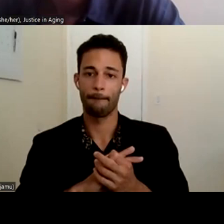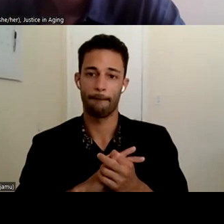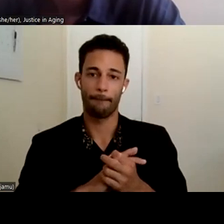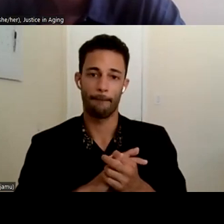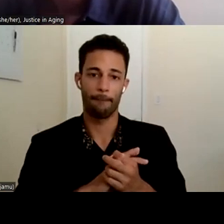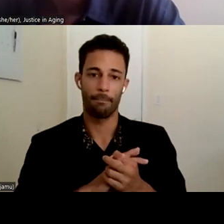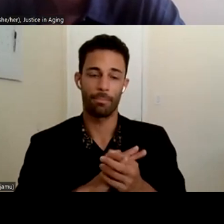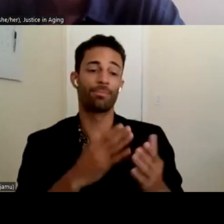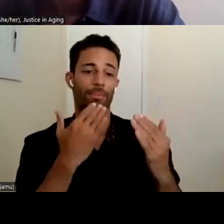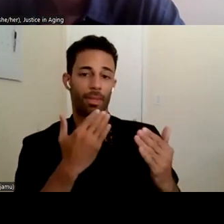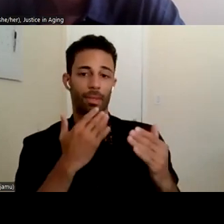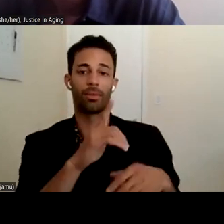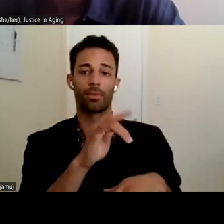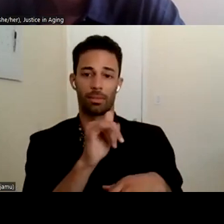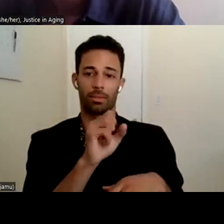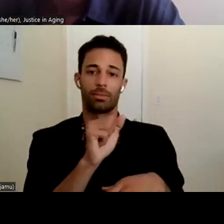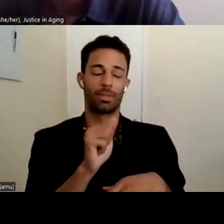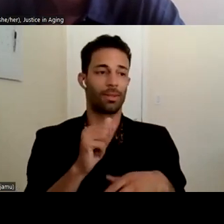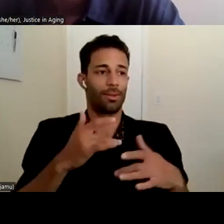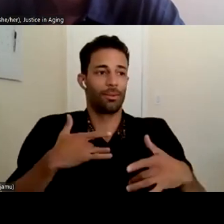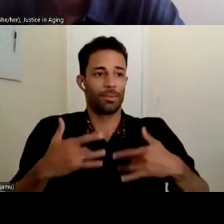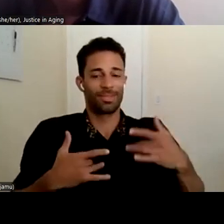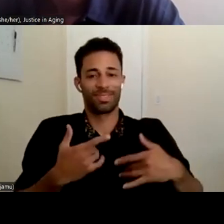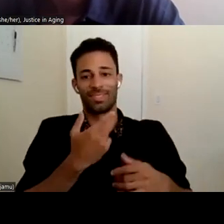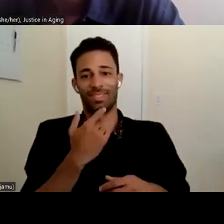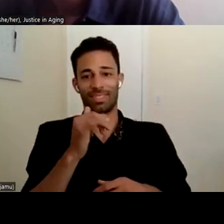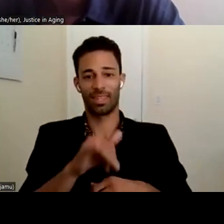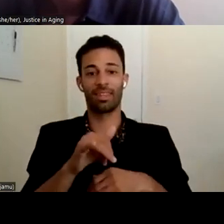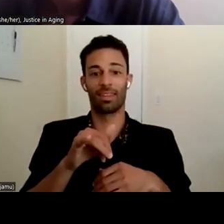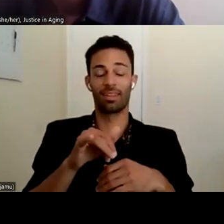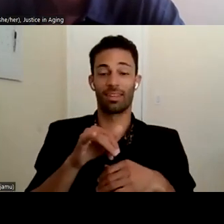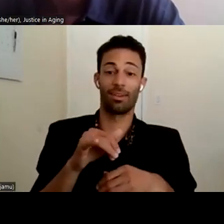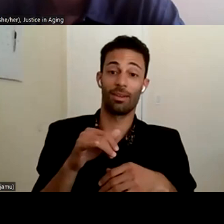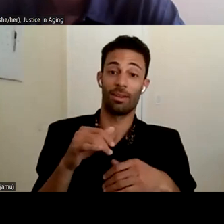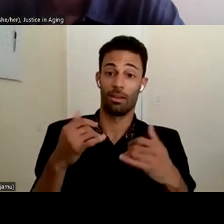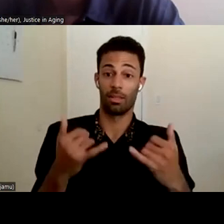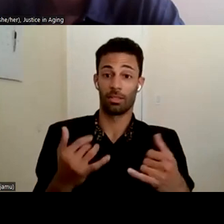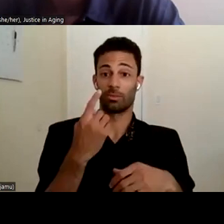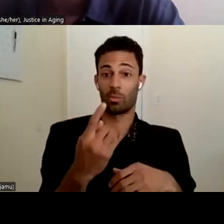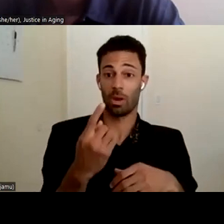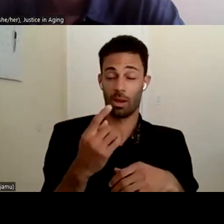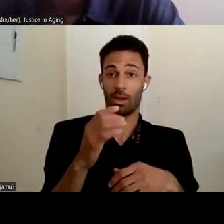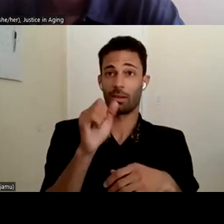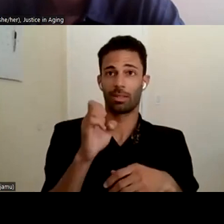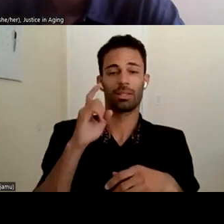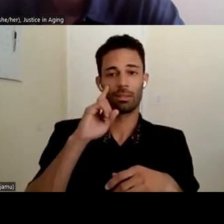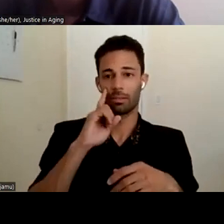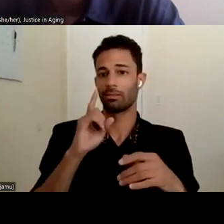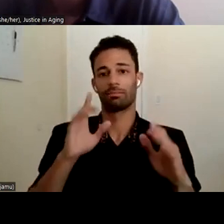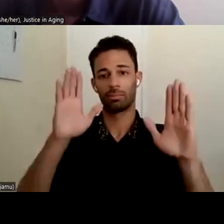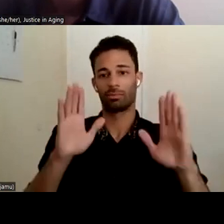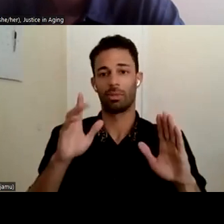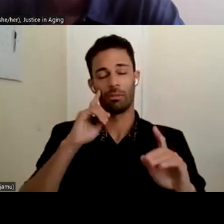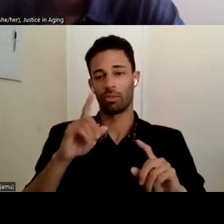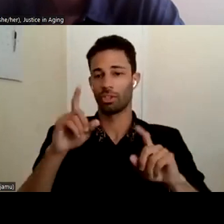Thank you, Lisa. I'm so excited that you said that this is one of, you know, one case that, that could be a great one for a test case. So thank you so